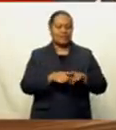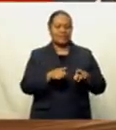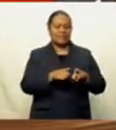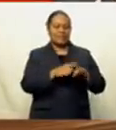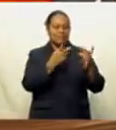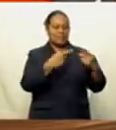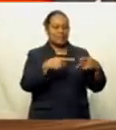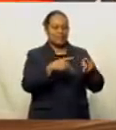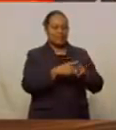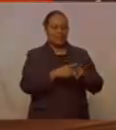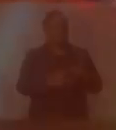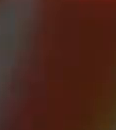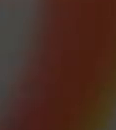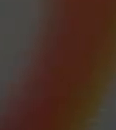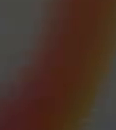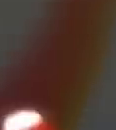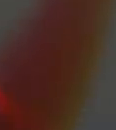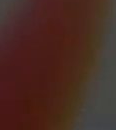Details after the break.